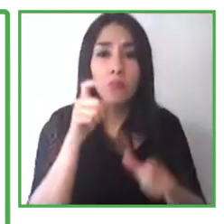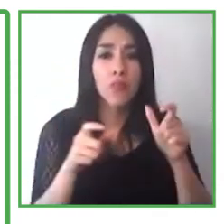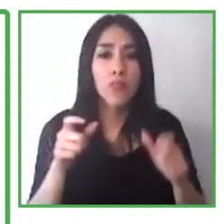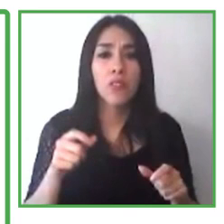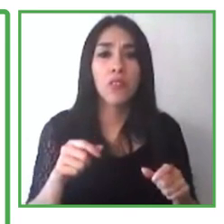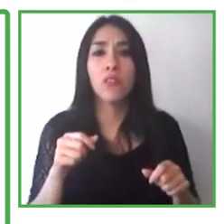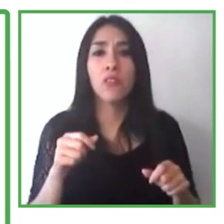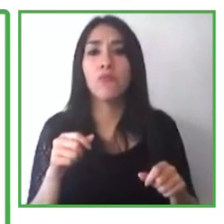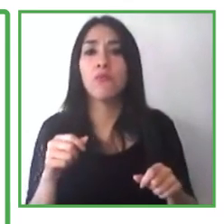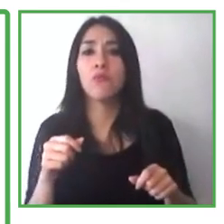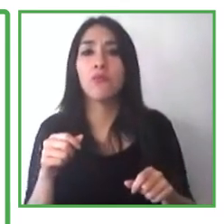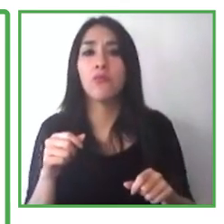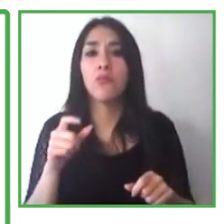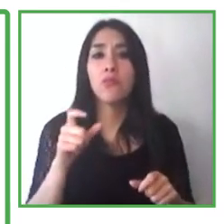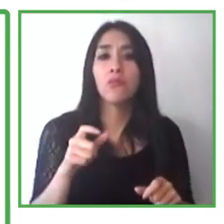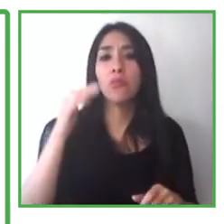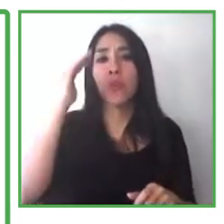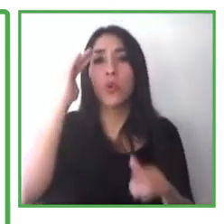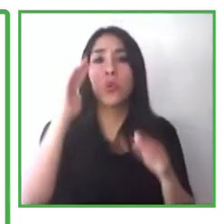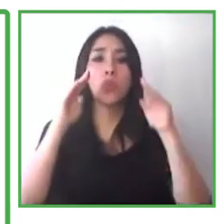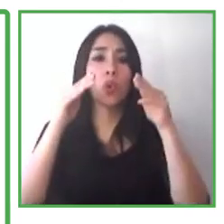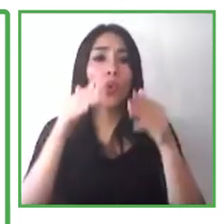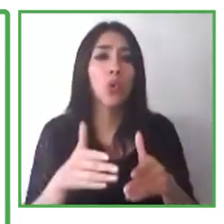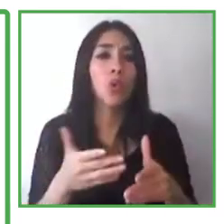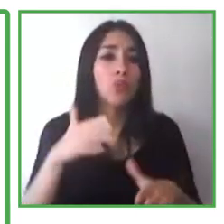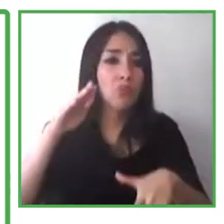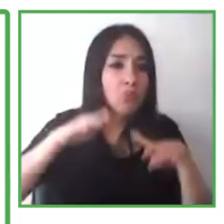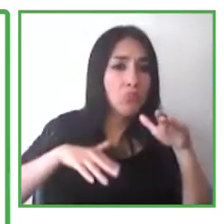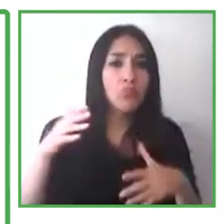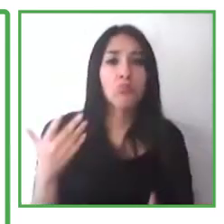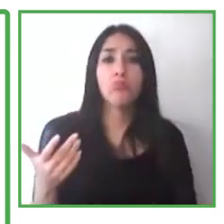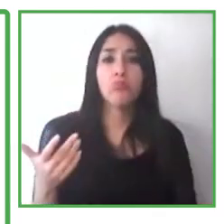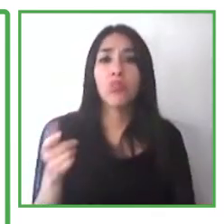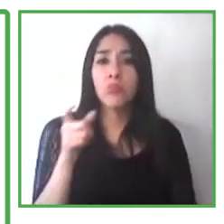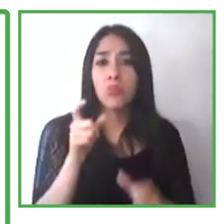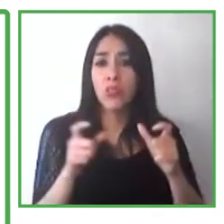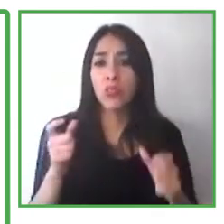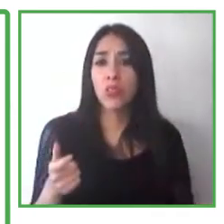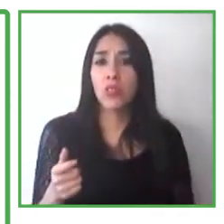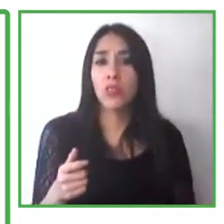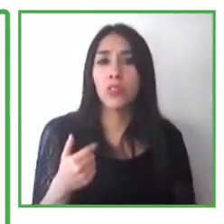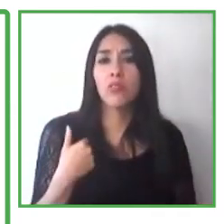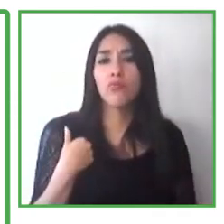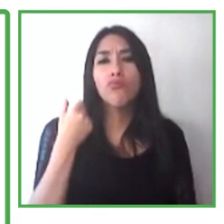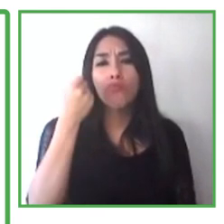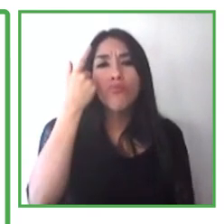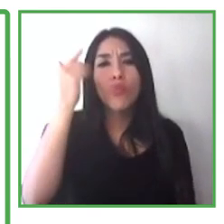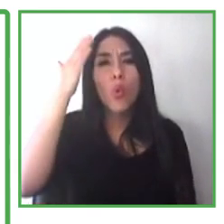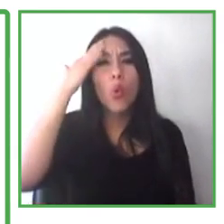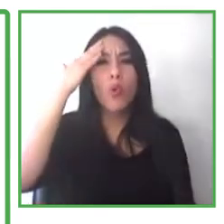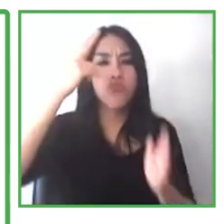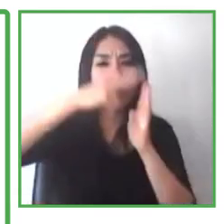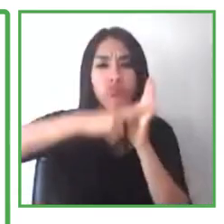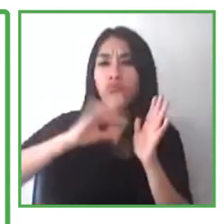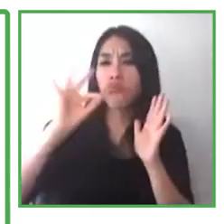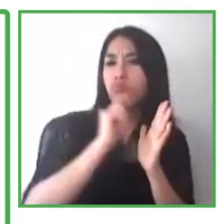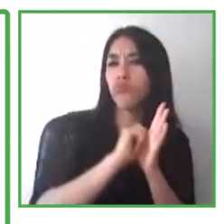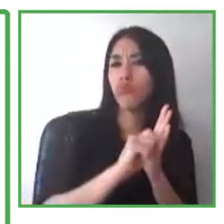require a different approach. But if you put in place the appropriate accommodation